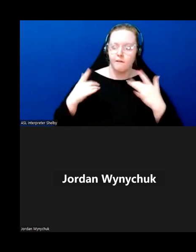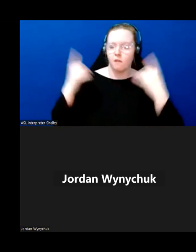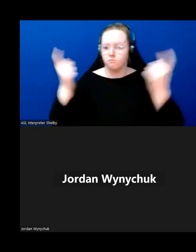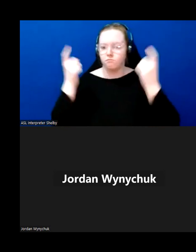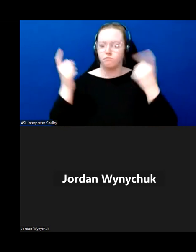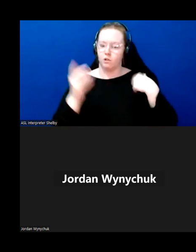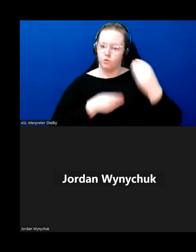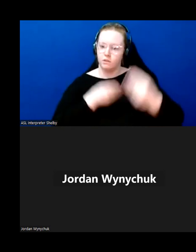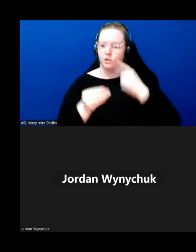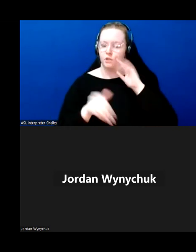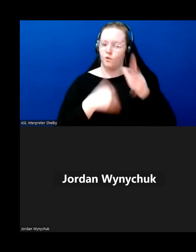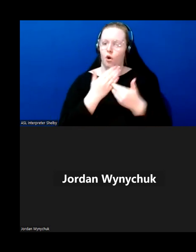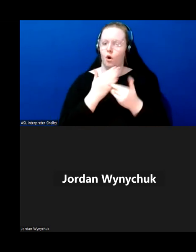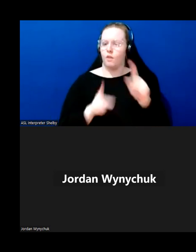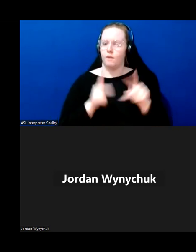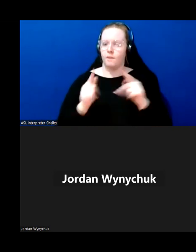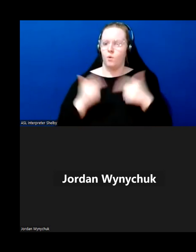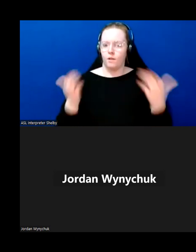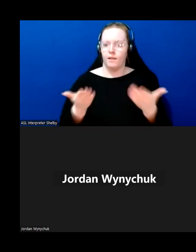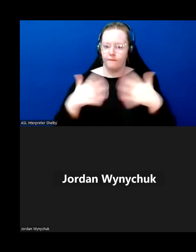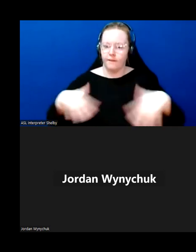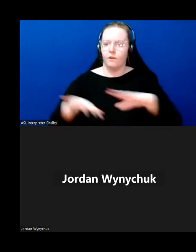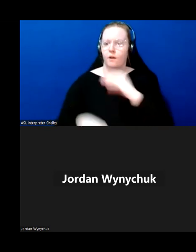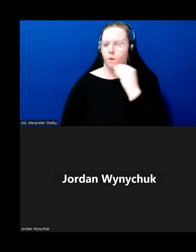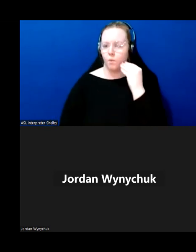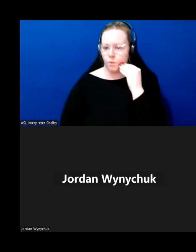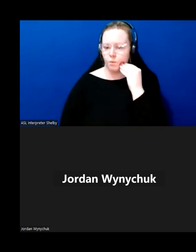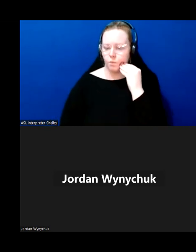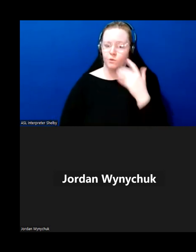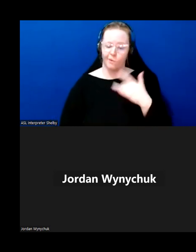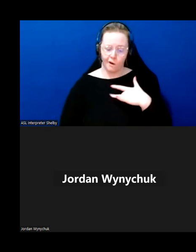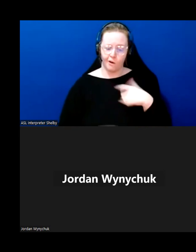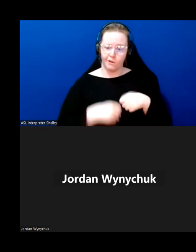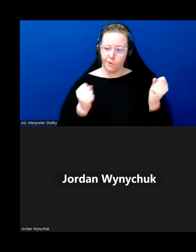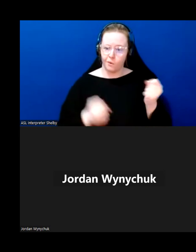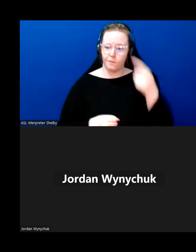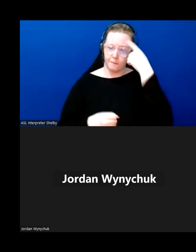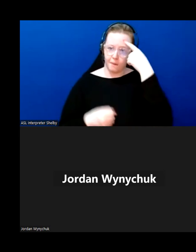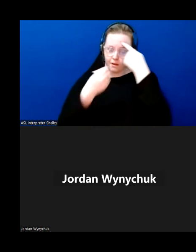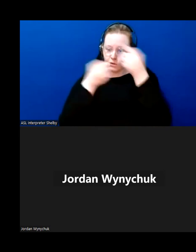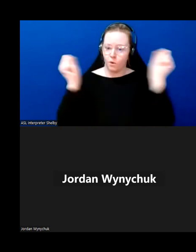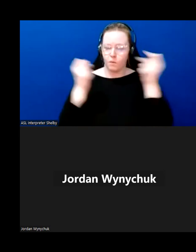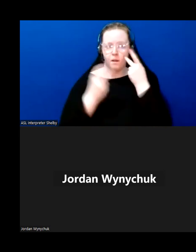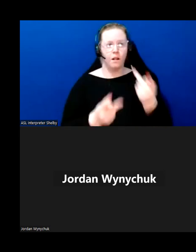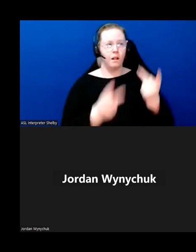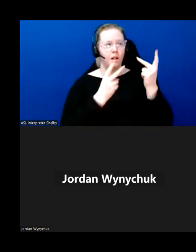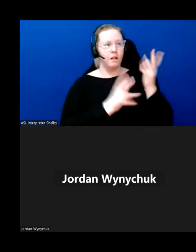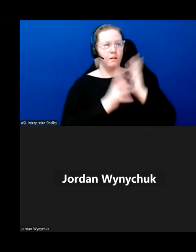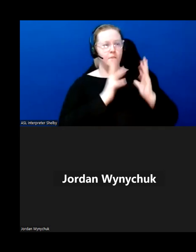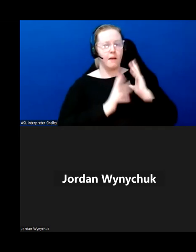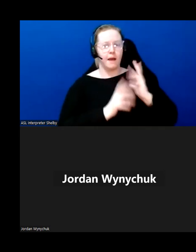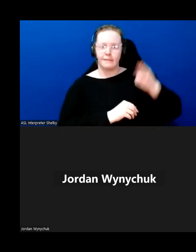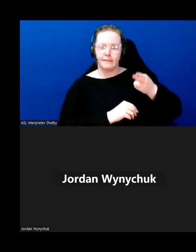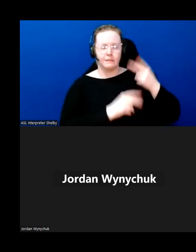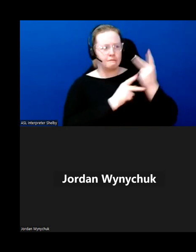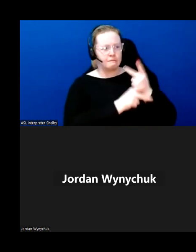who call it home as we open our hearts and minds to the past we commit ourselves to